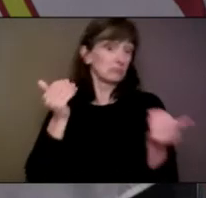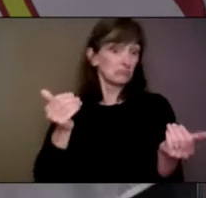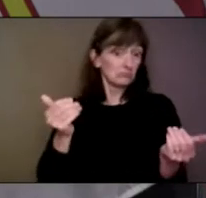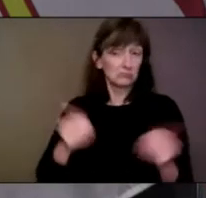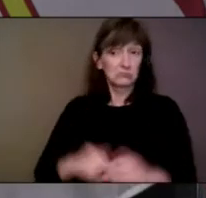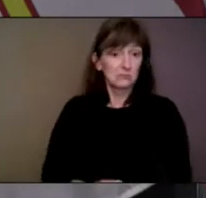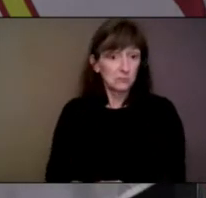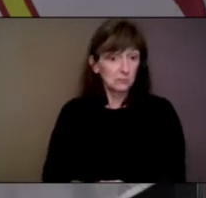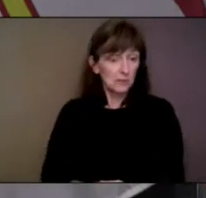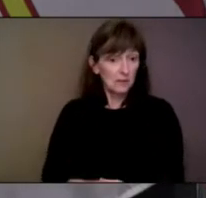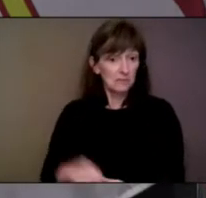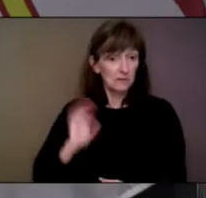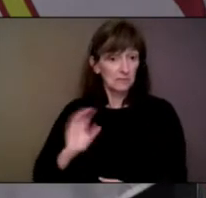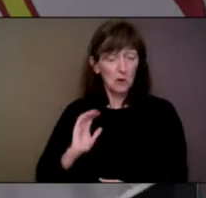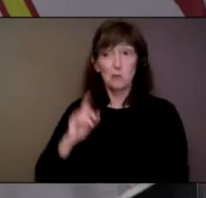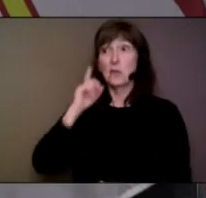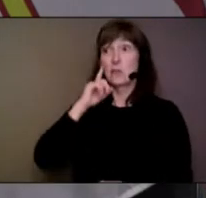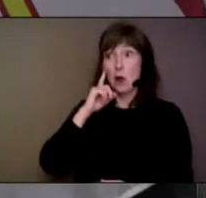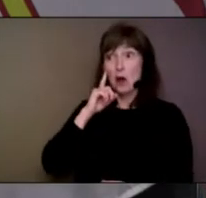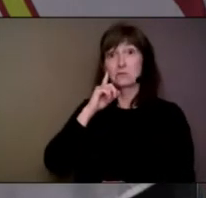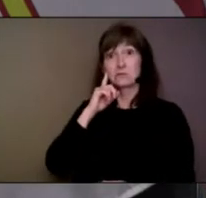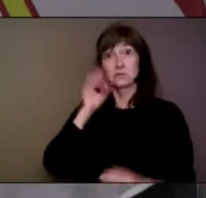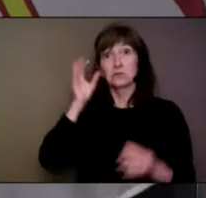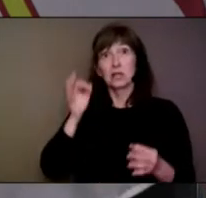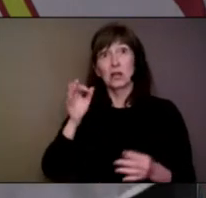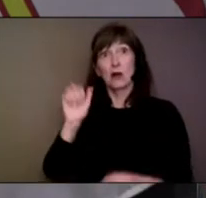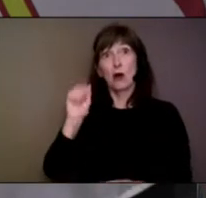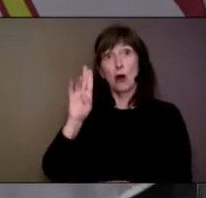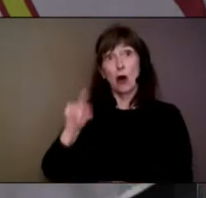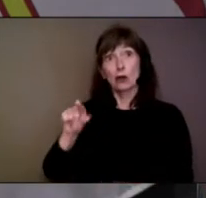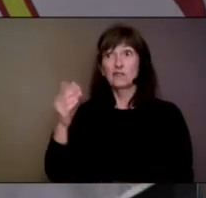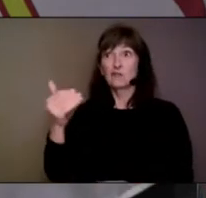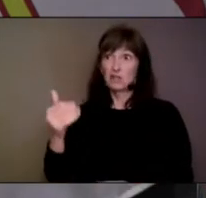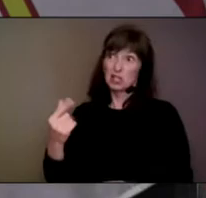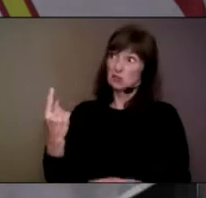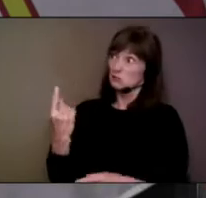requirements until August the 15th, and I think it's great that we've been able to meet them before.